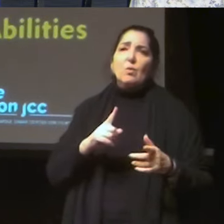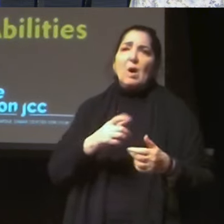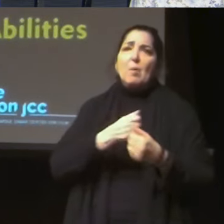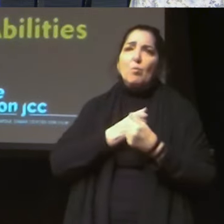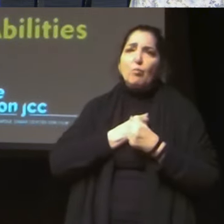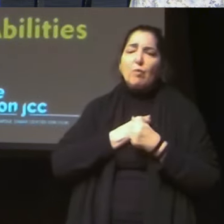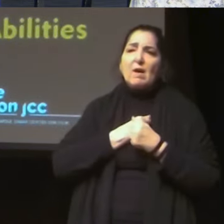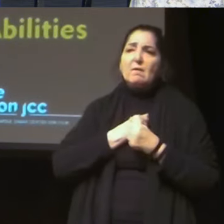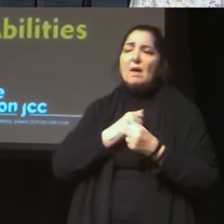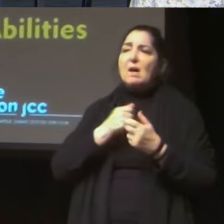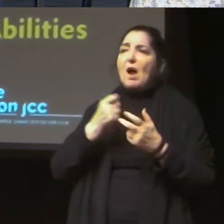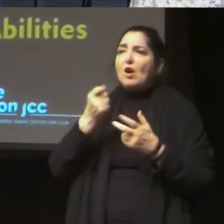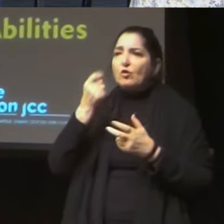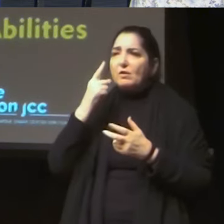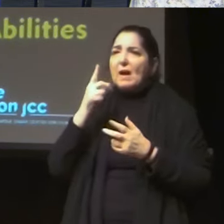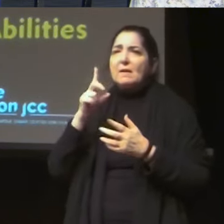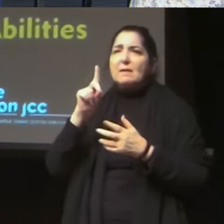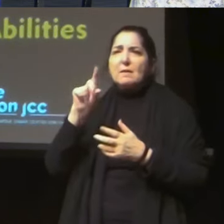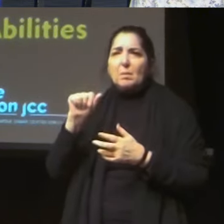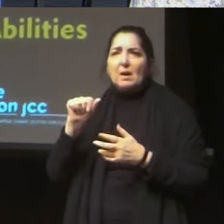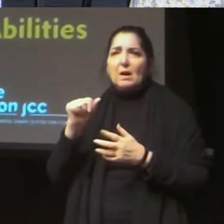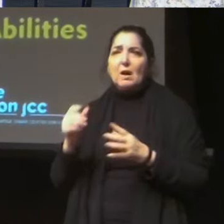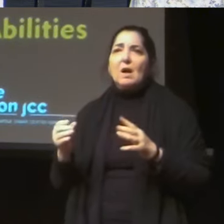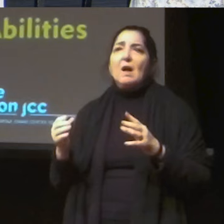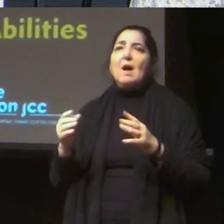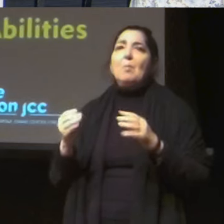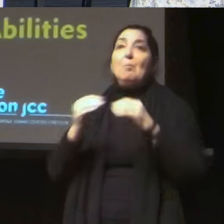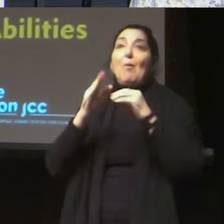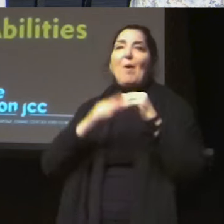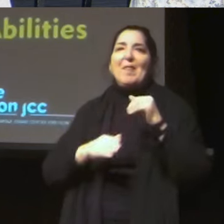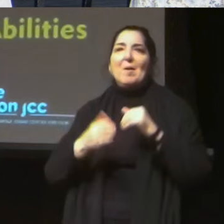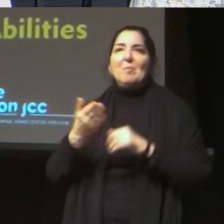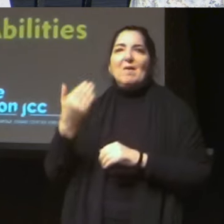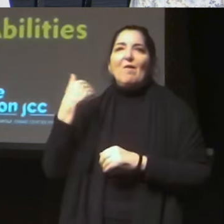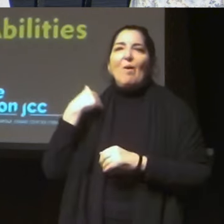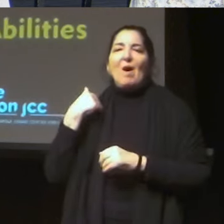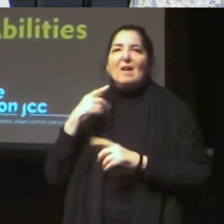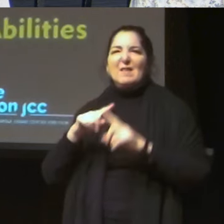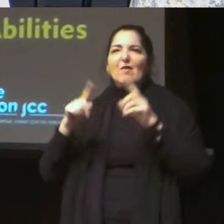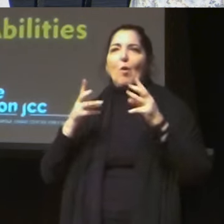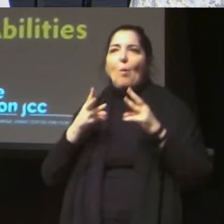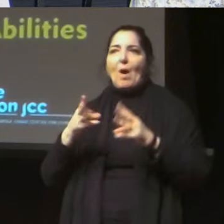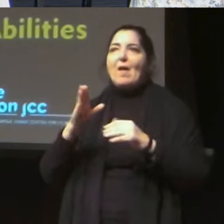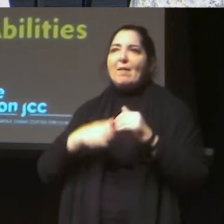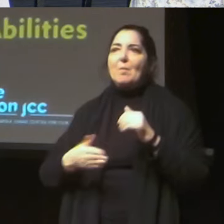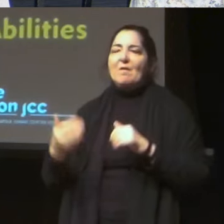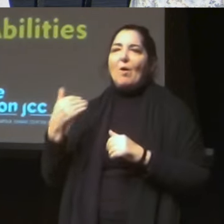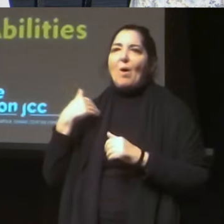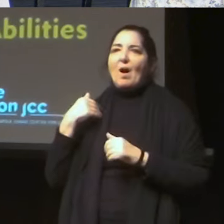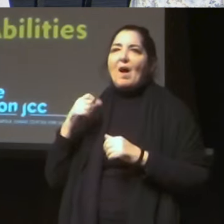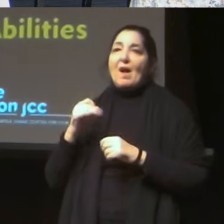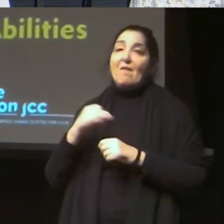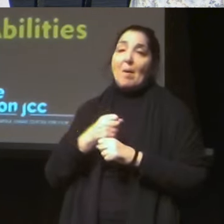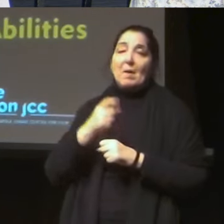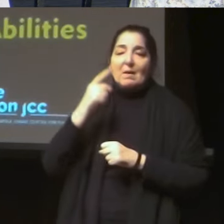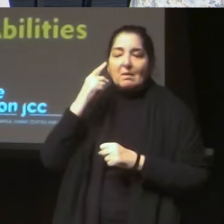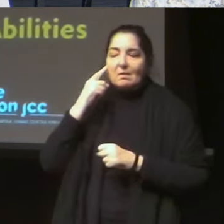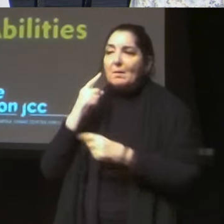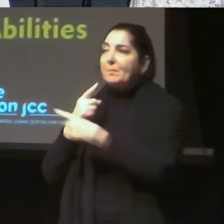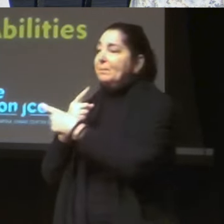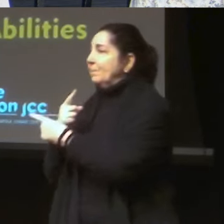Thank you. And I think it, yeah, just in terms of the, the consent question, I think is the, the long answer that I started is